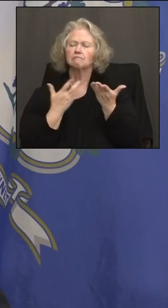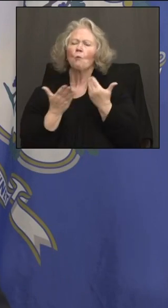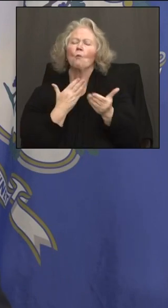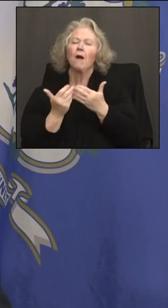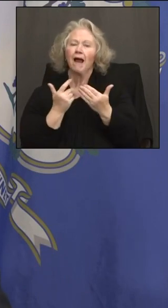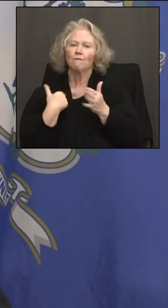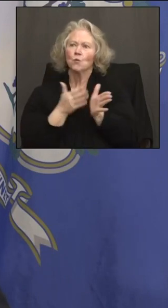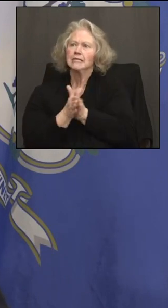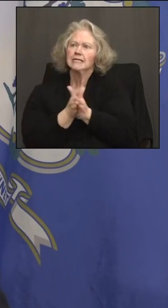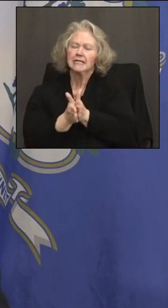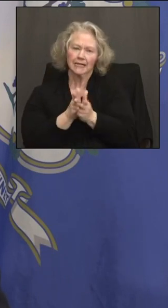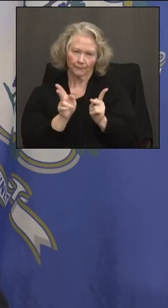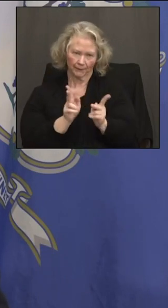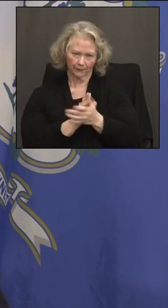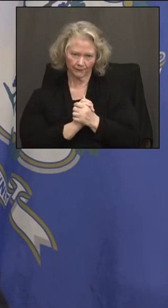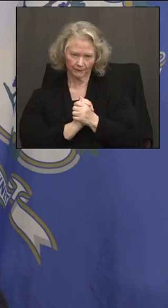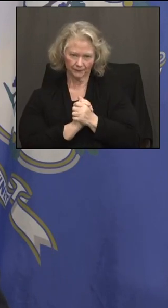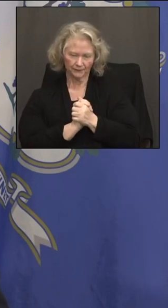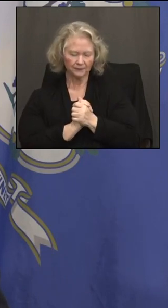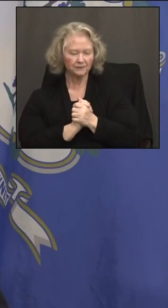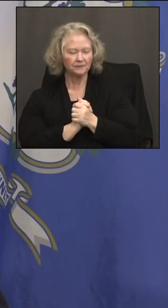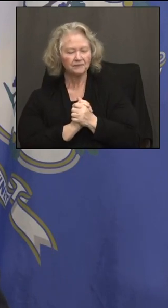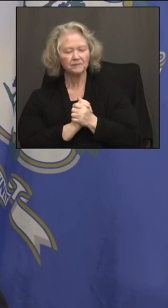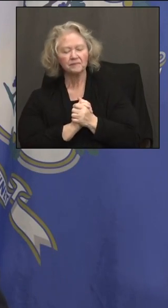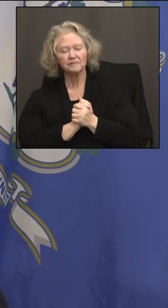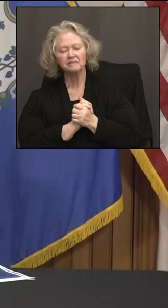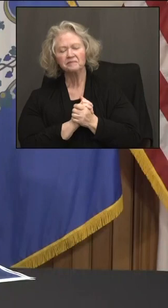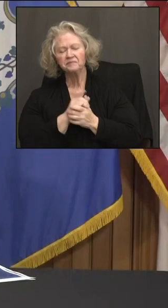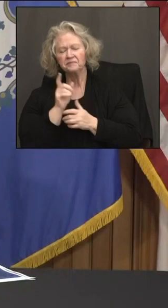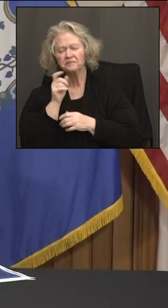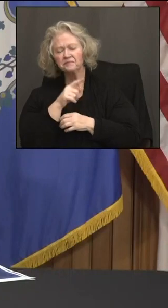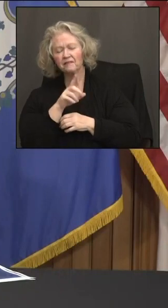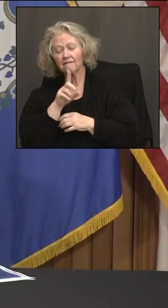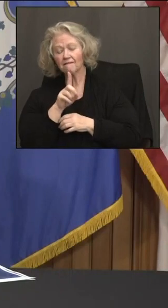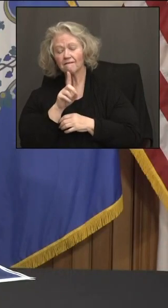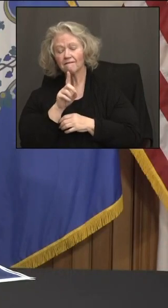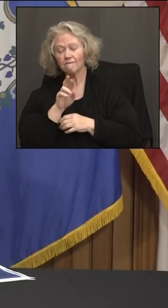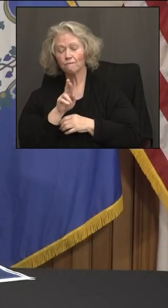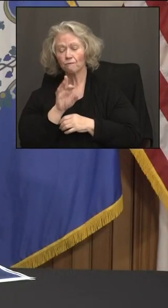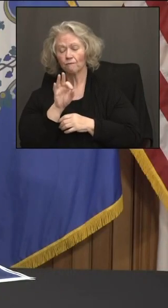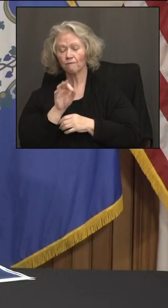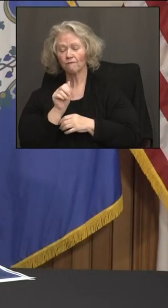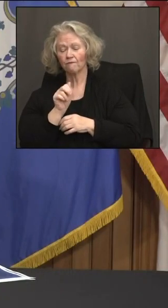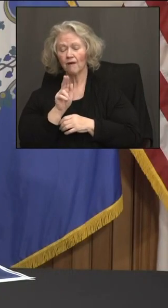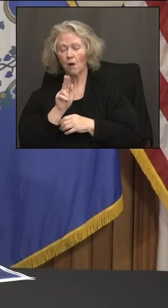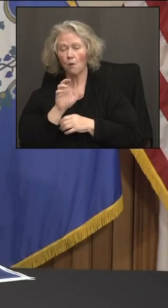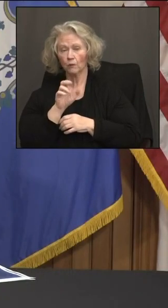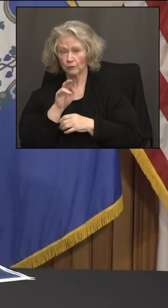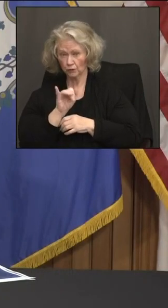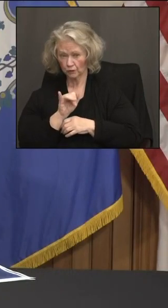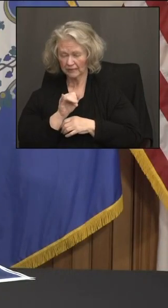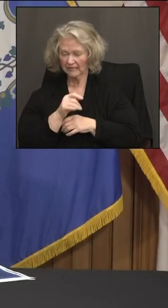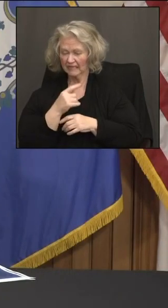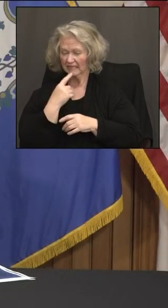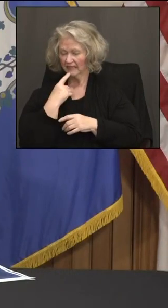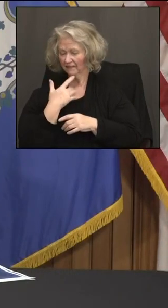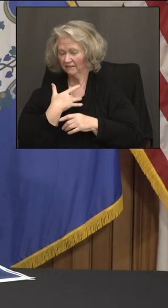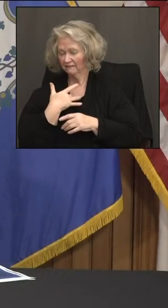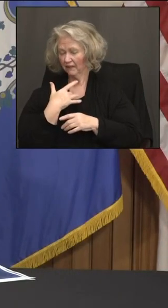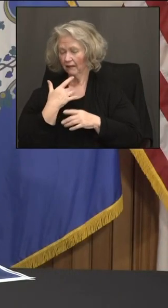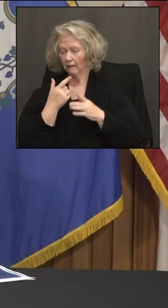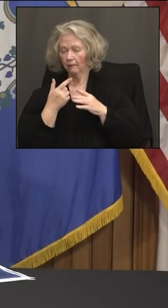vaccinated. Dr. Fauci predicted that maybe in the first quarter of 2022,